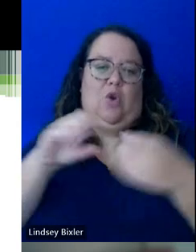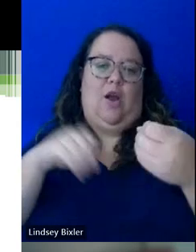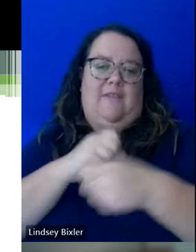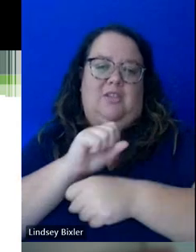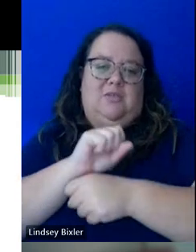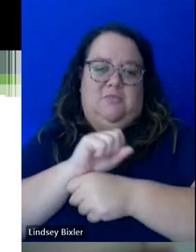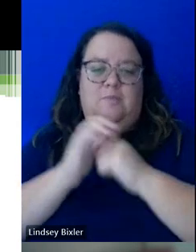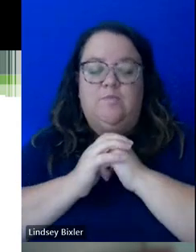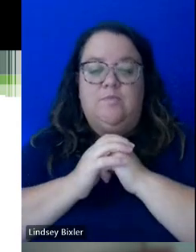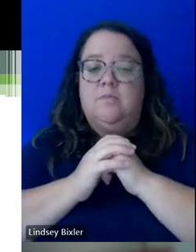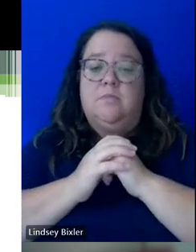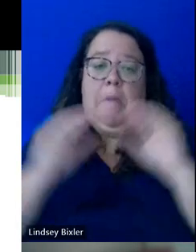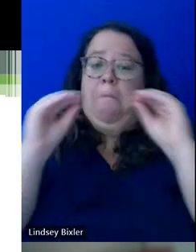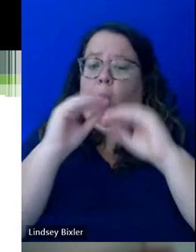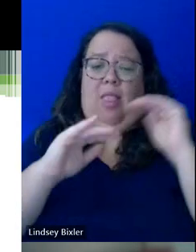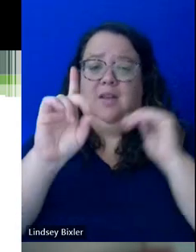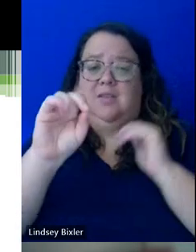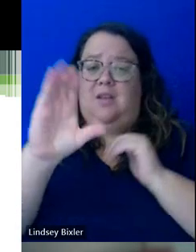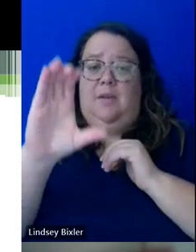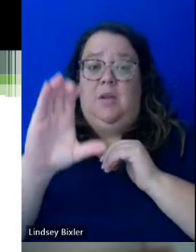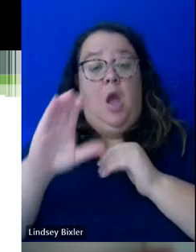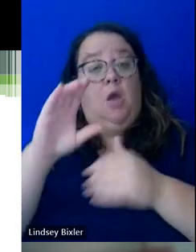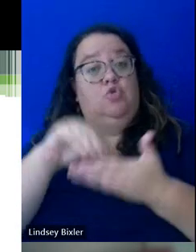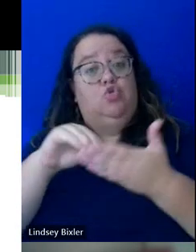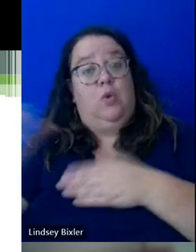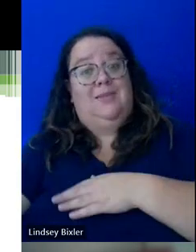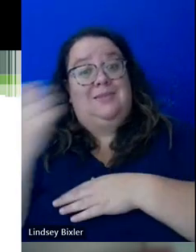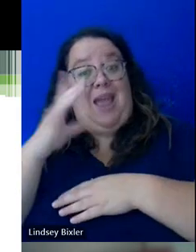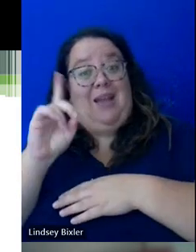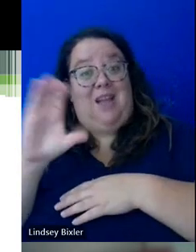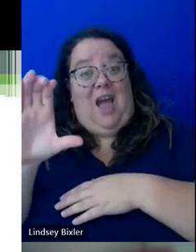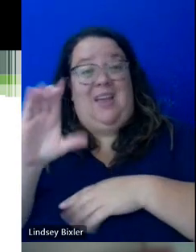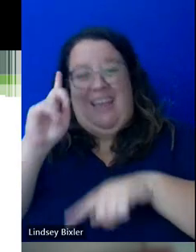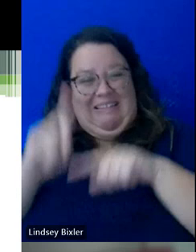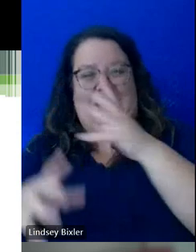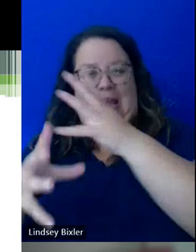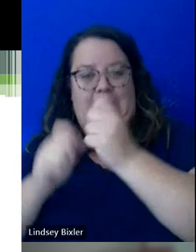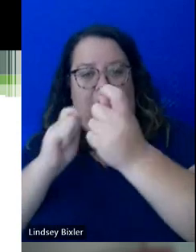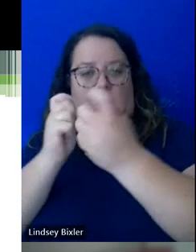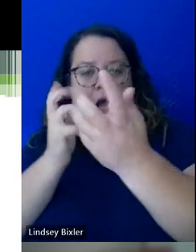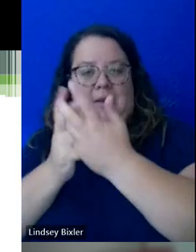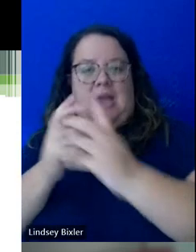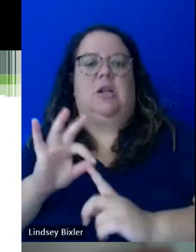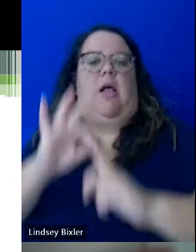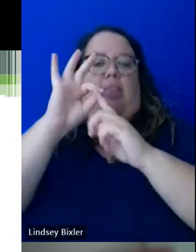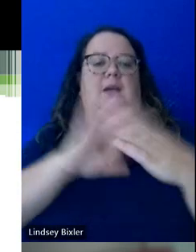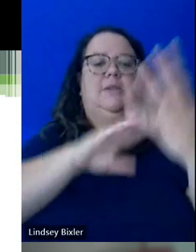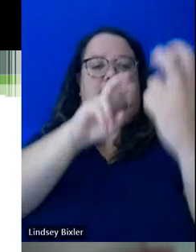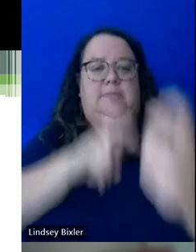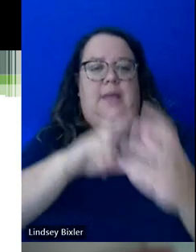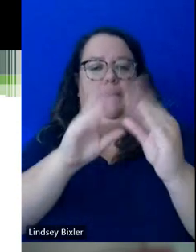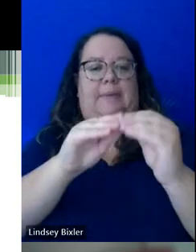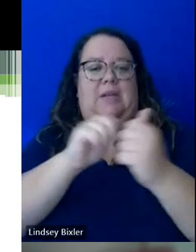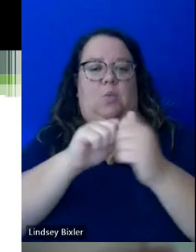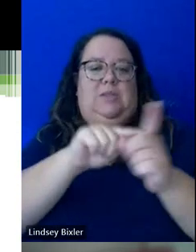so than really documentation. The students that have documentation to our office, they're not going to be able to get accommodations in place unless they have that initial meeting with a specialist.